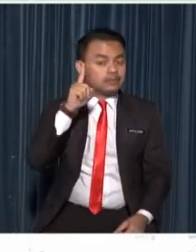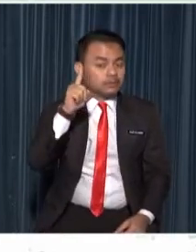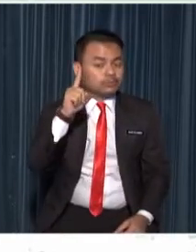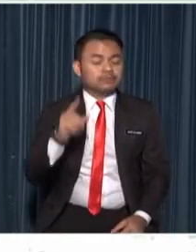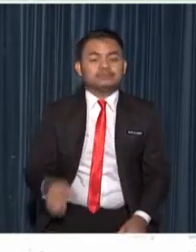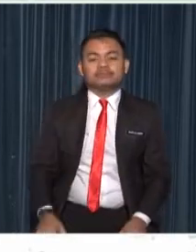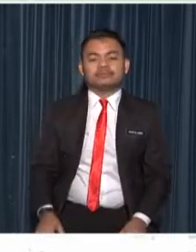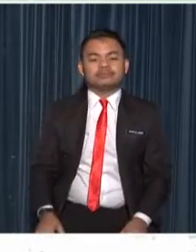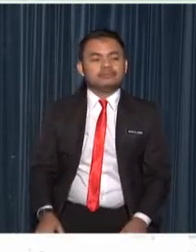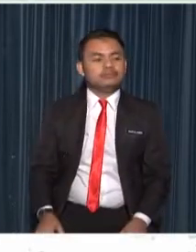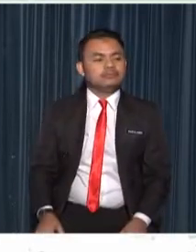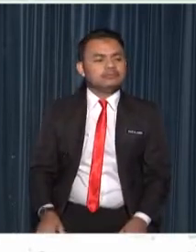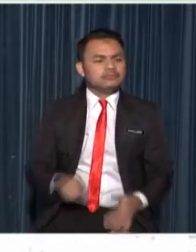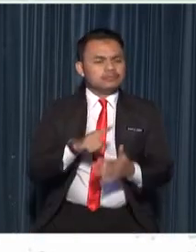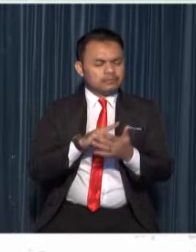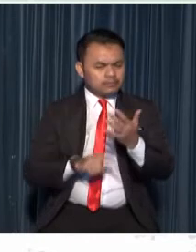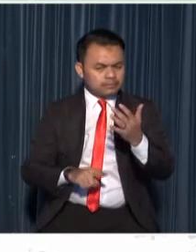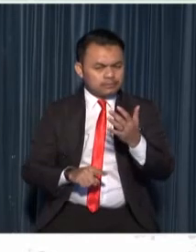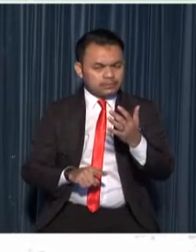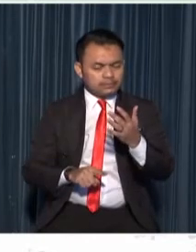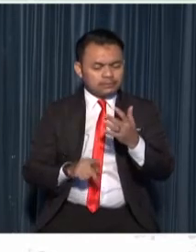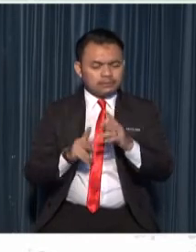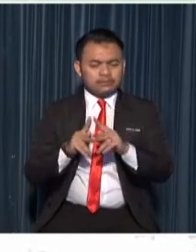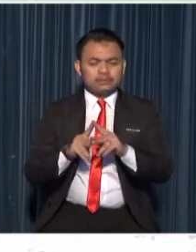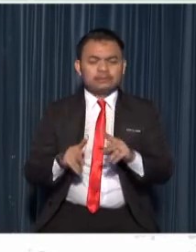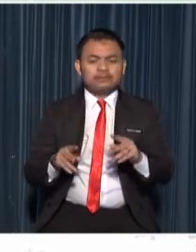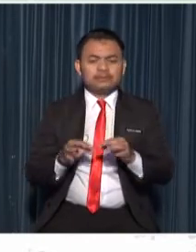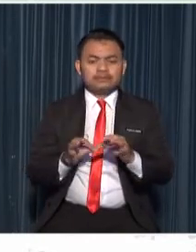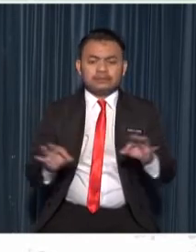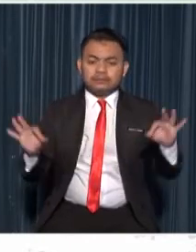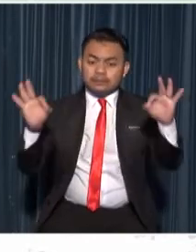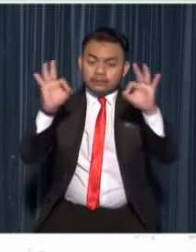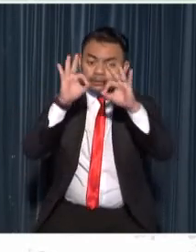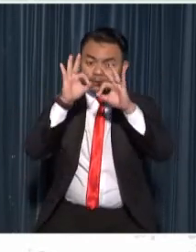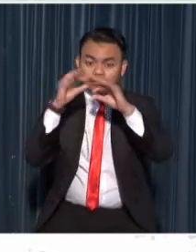what is the importance of plant reproduction